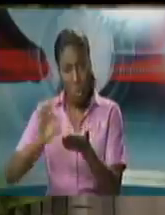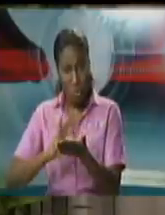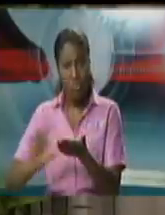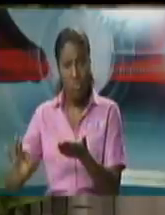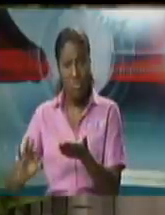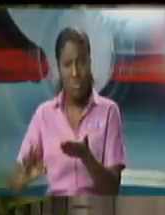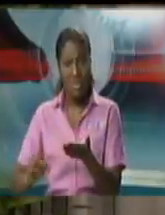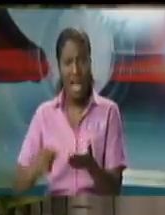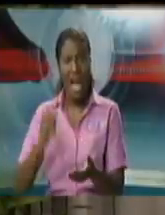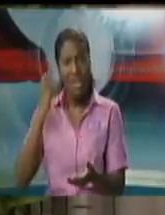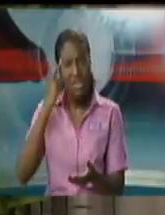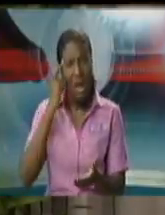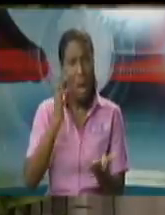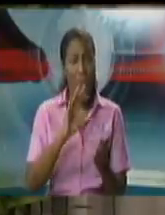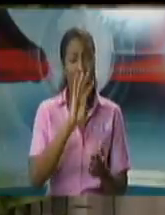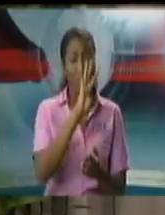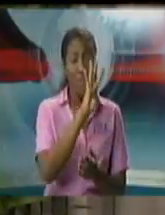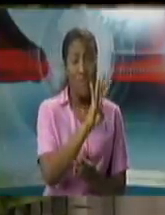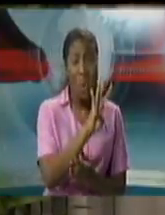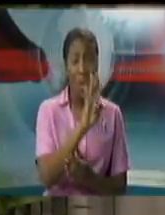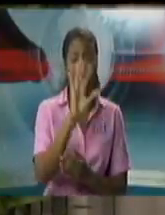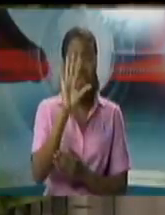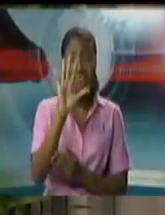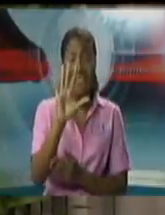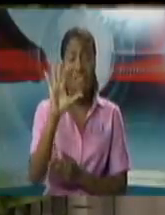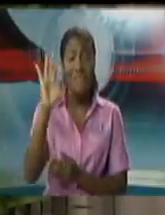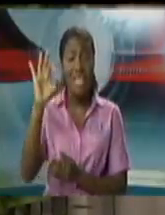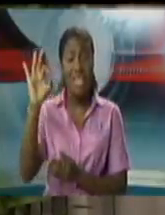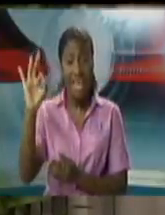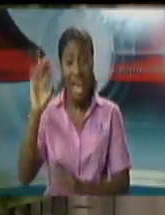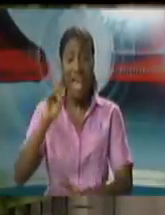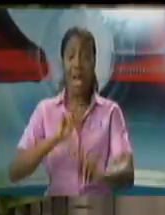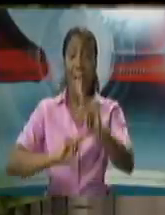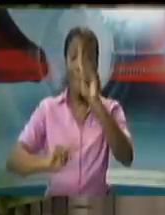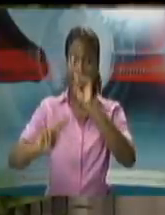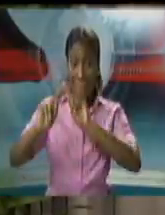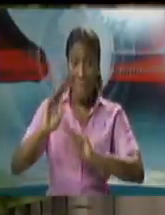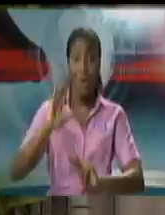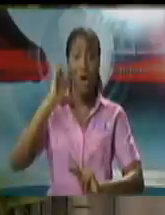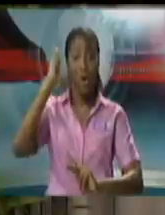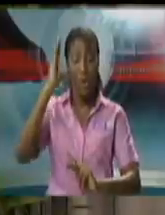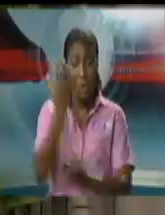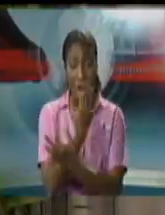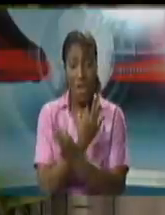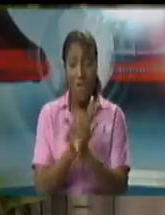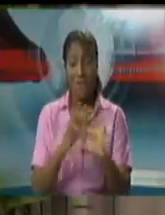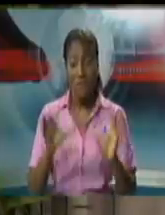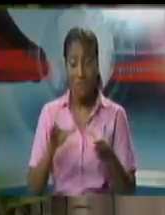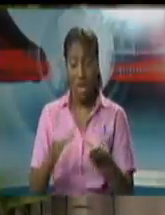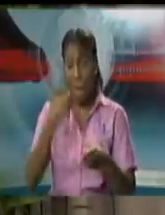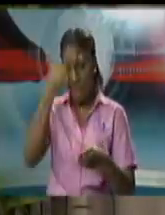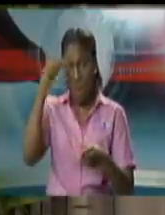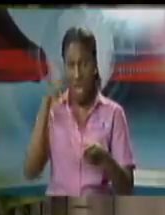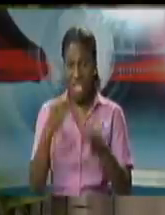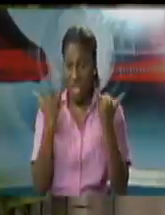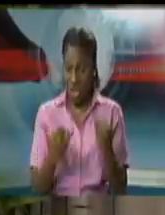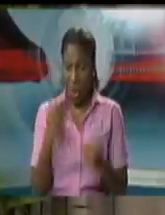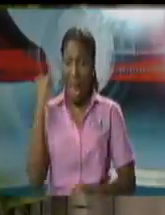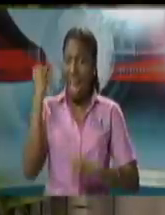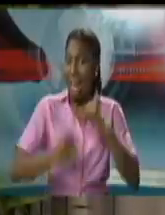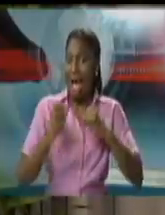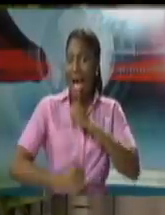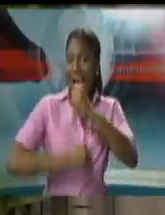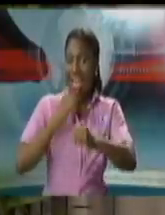it's 459 people who are in that category. In other words, there are 459